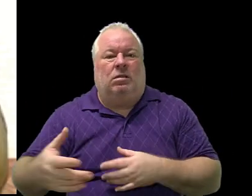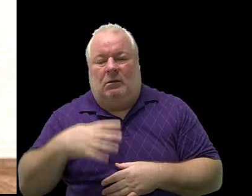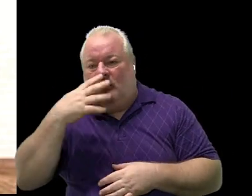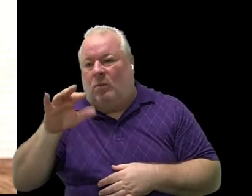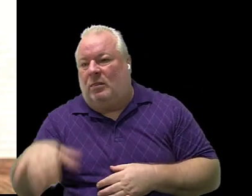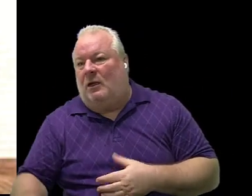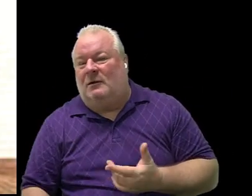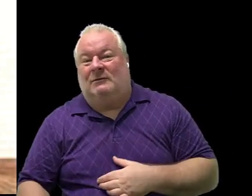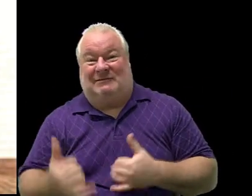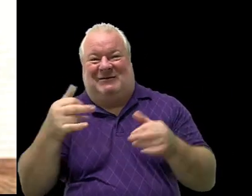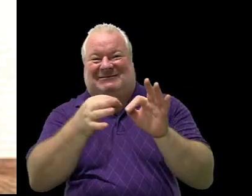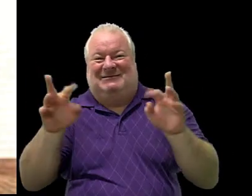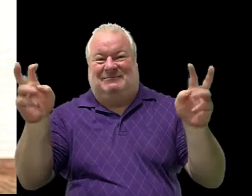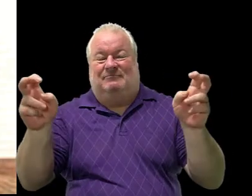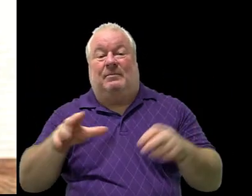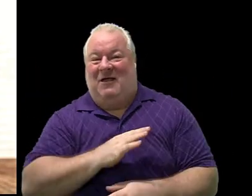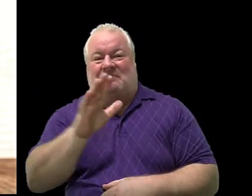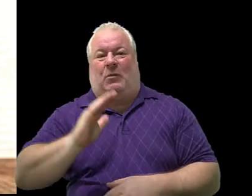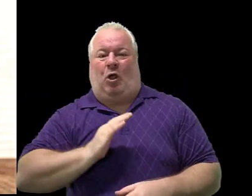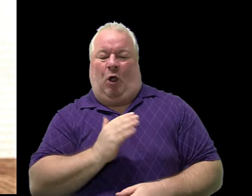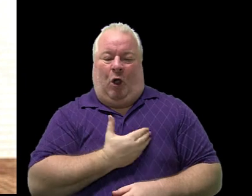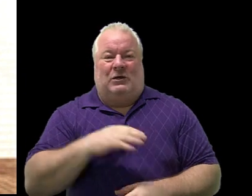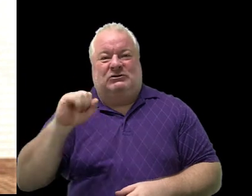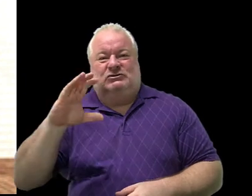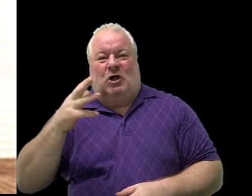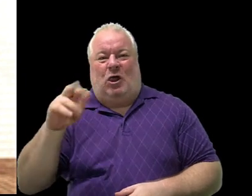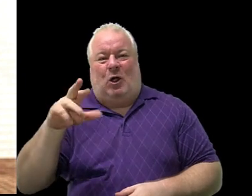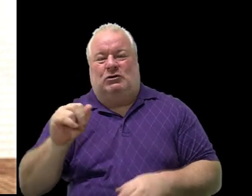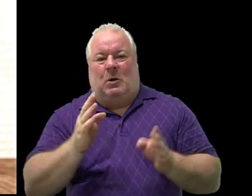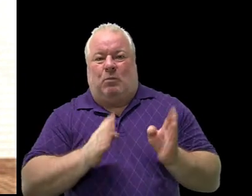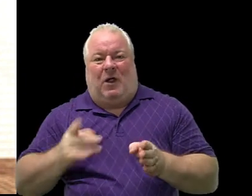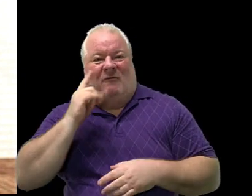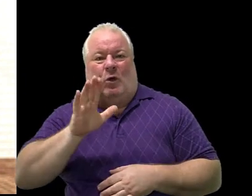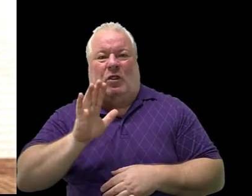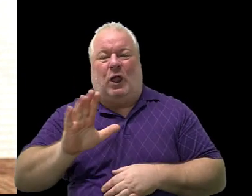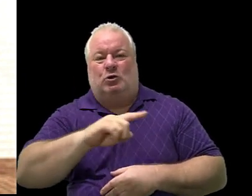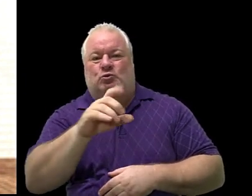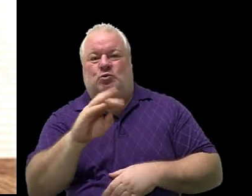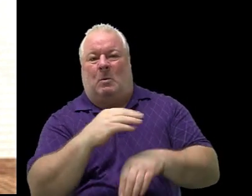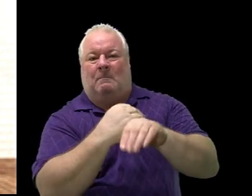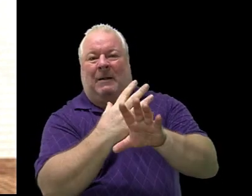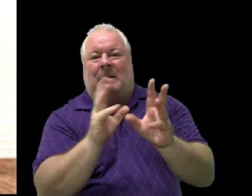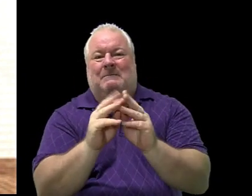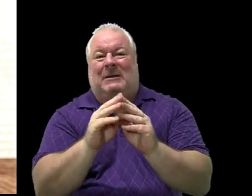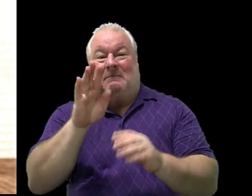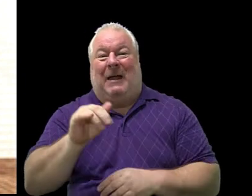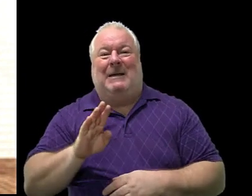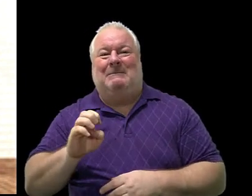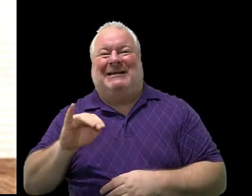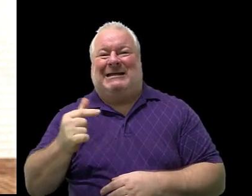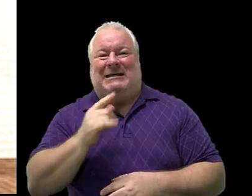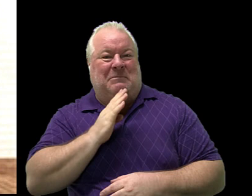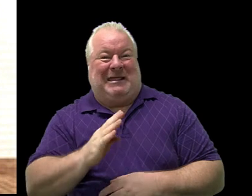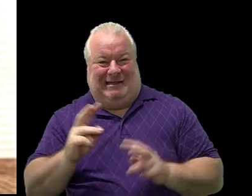Here's my sentence using prepared. Our scholars prepare for their Zoom meeting by